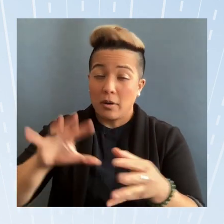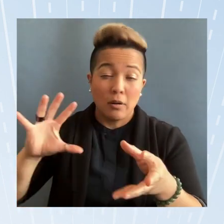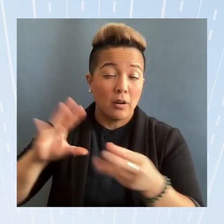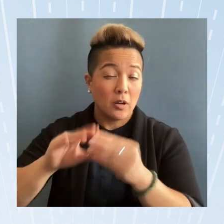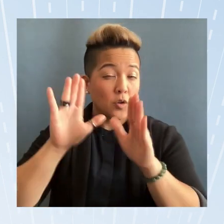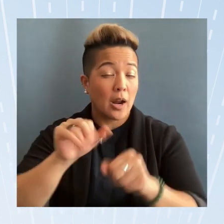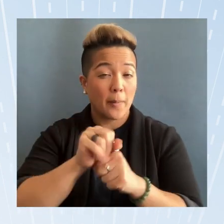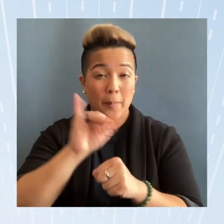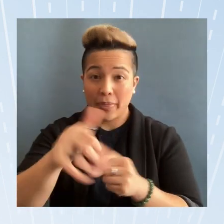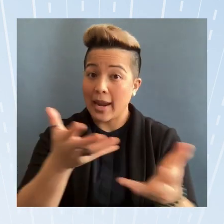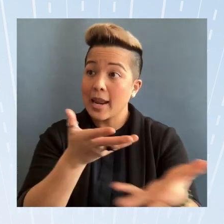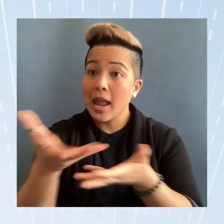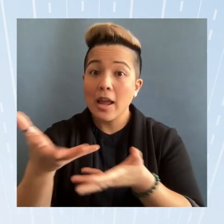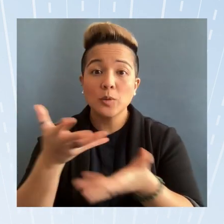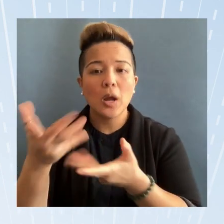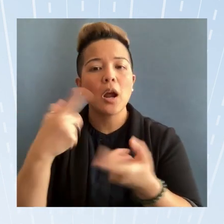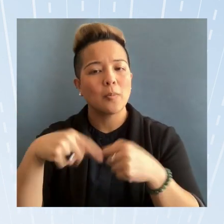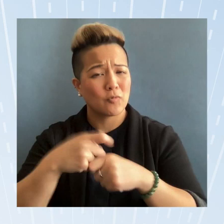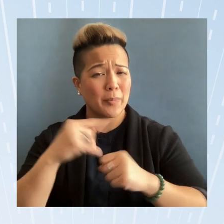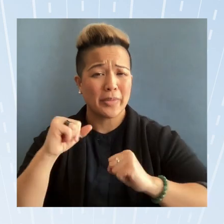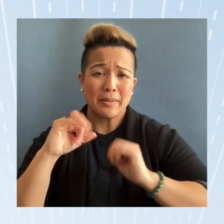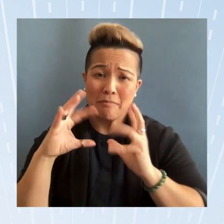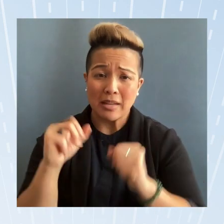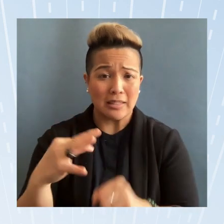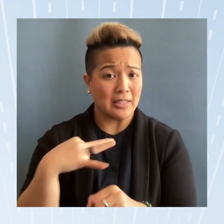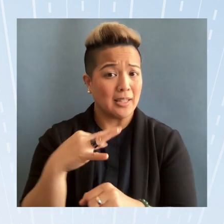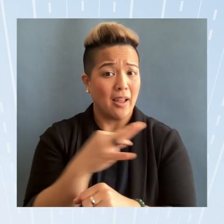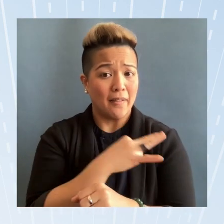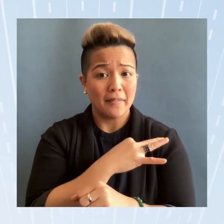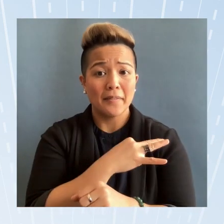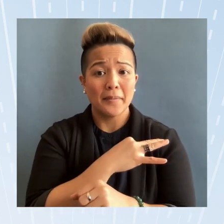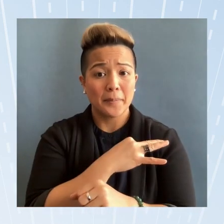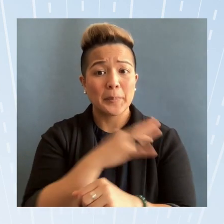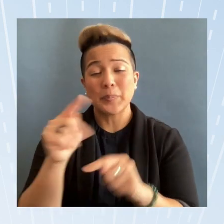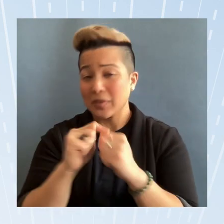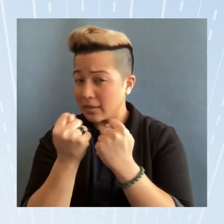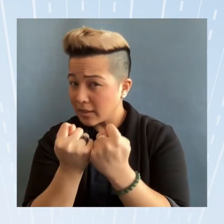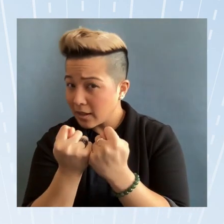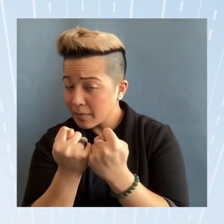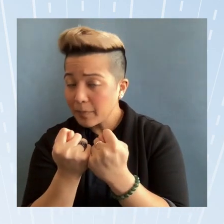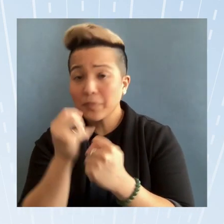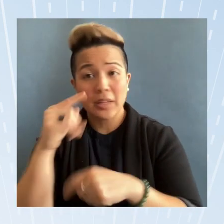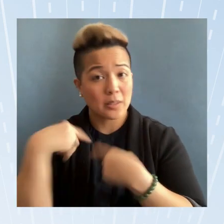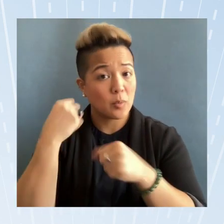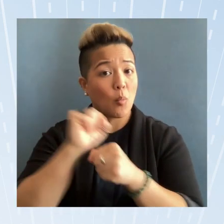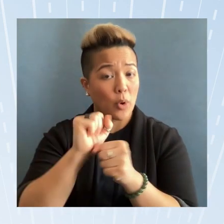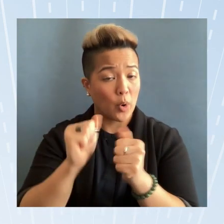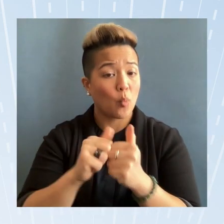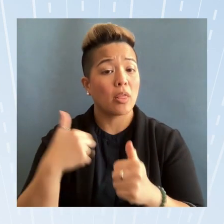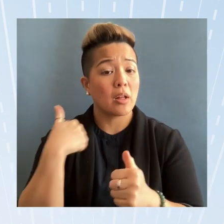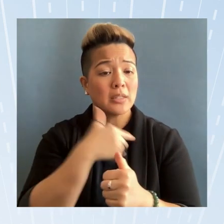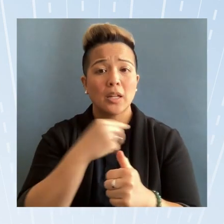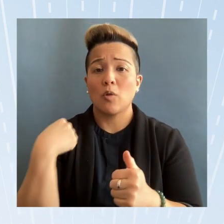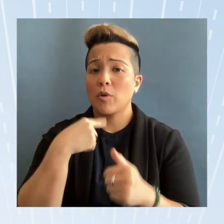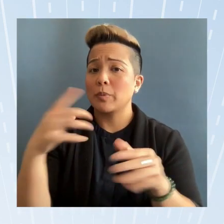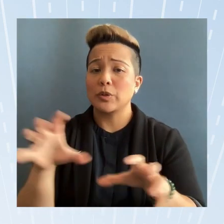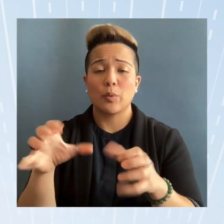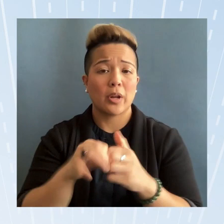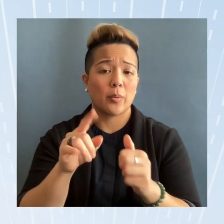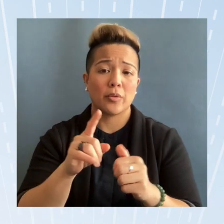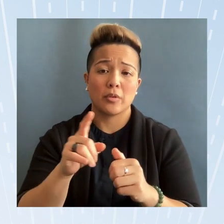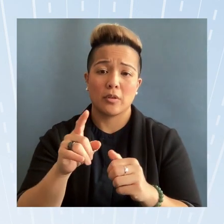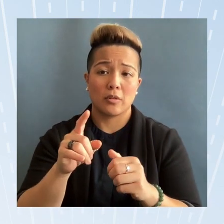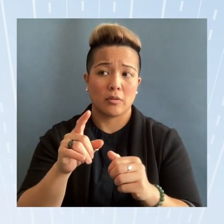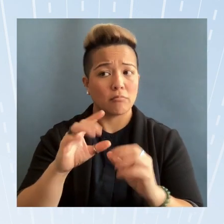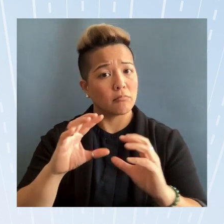engagement comes from the extraordinary staff and team that's been working with us and we've been doing it with a rolling group